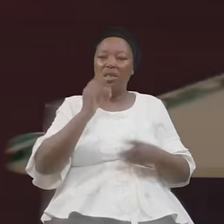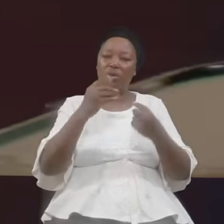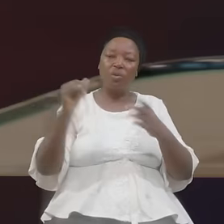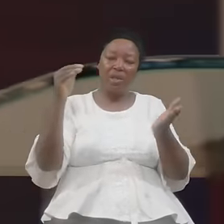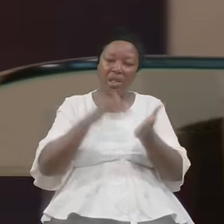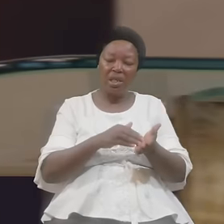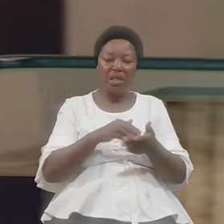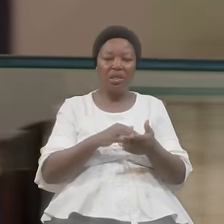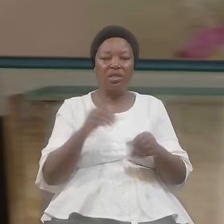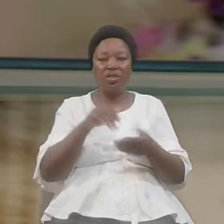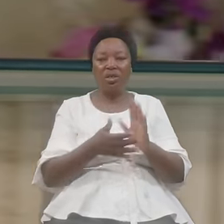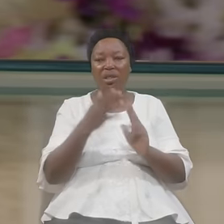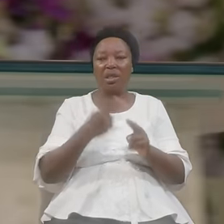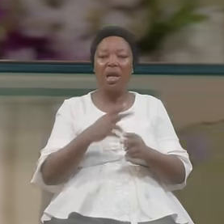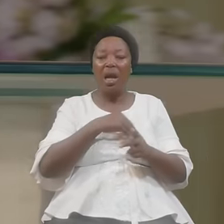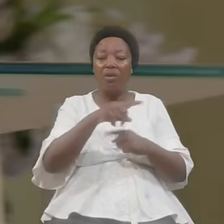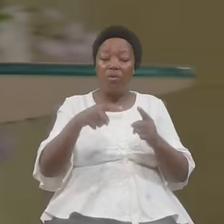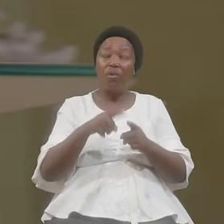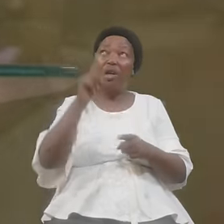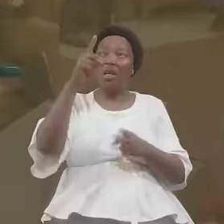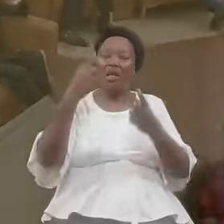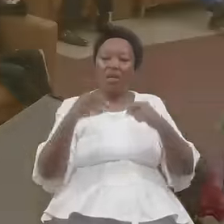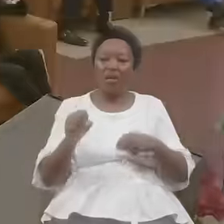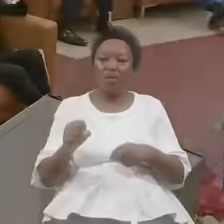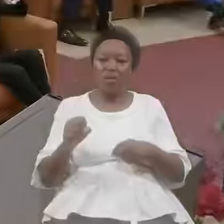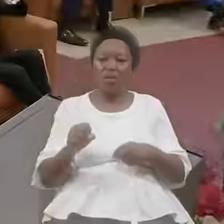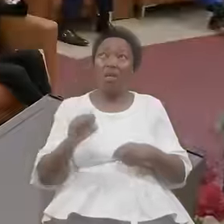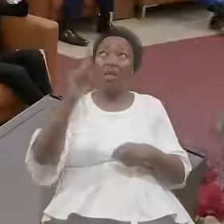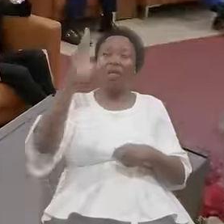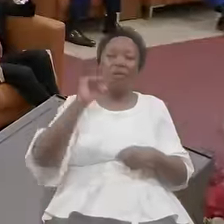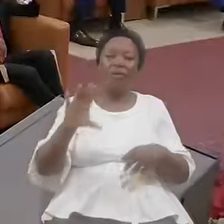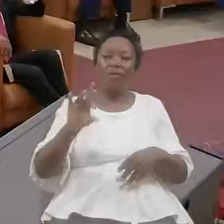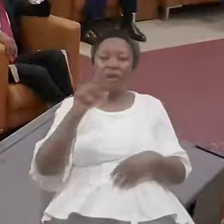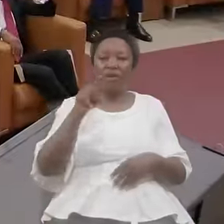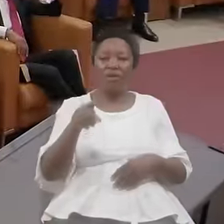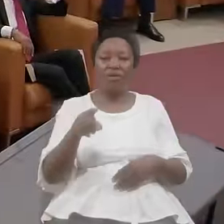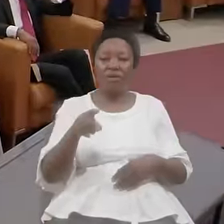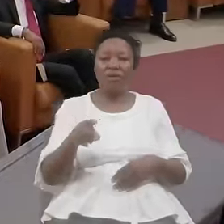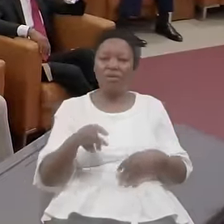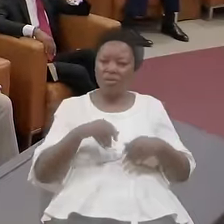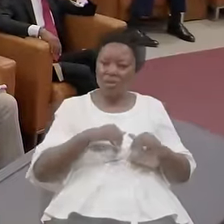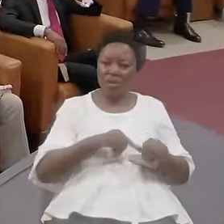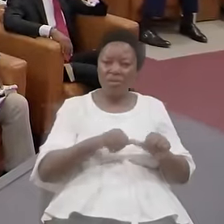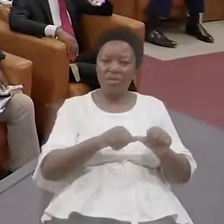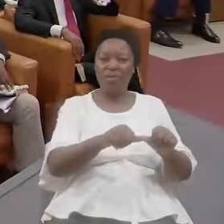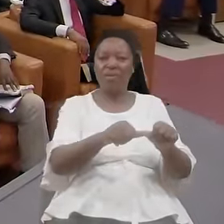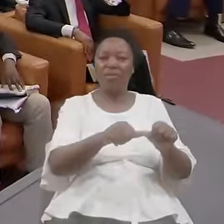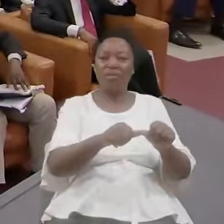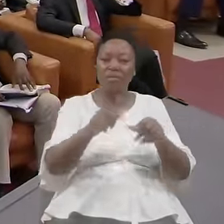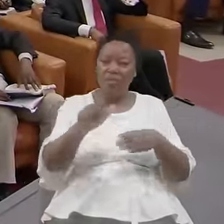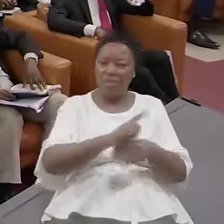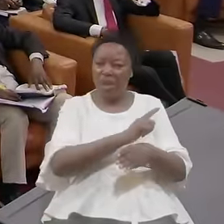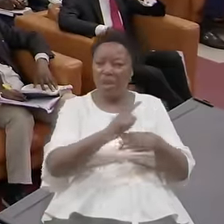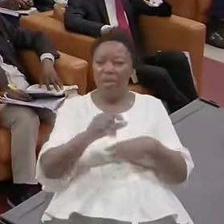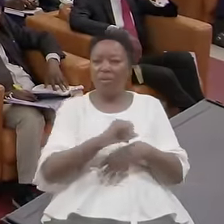And When He Comes He'll Find You Still Laboring